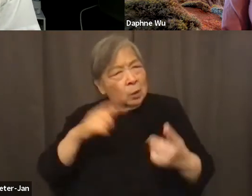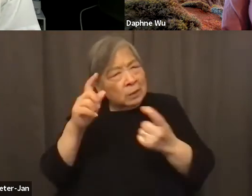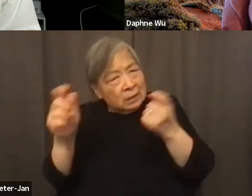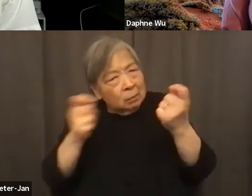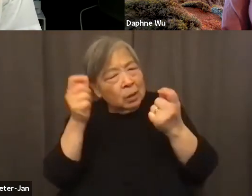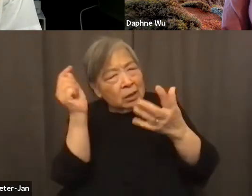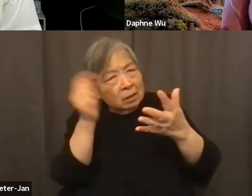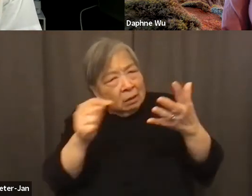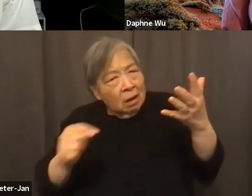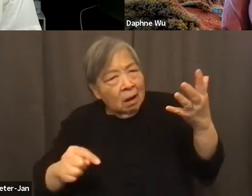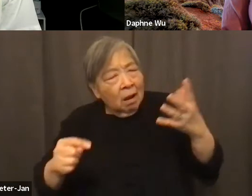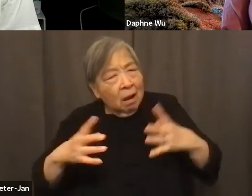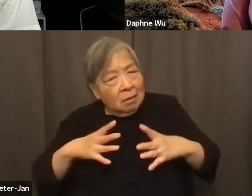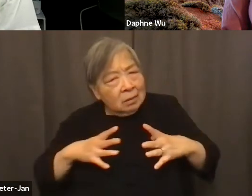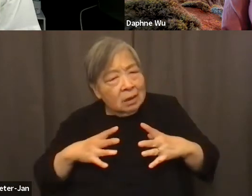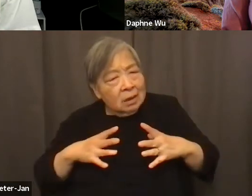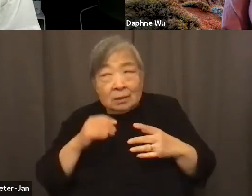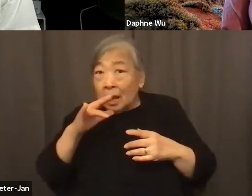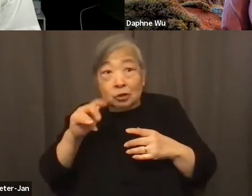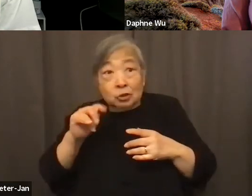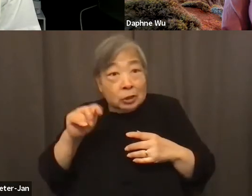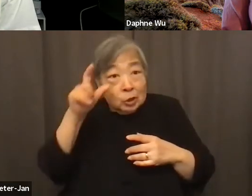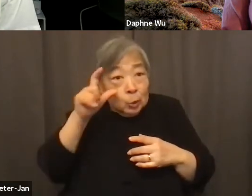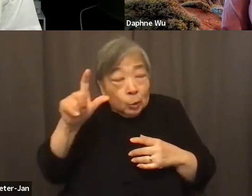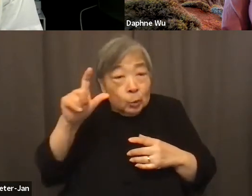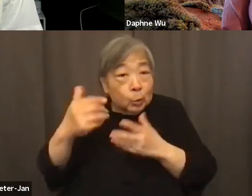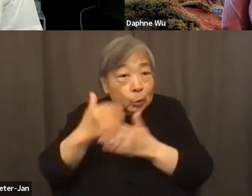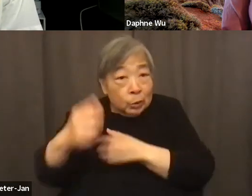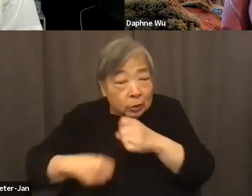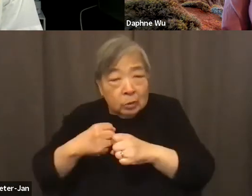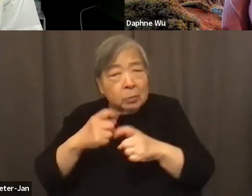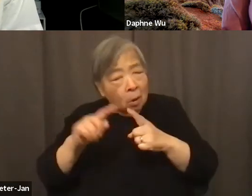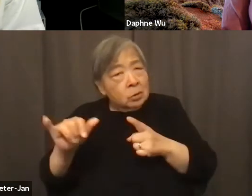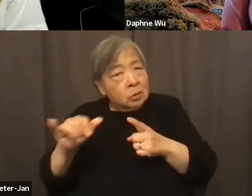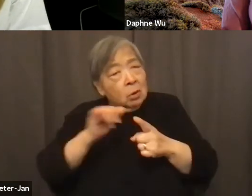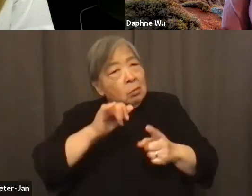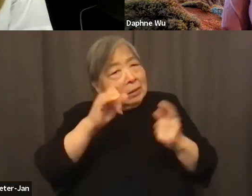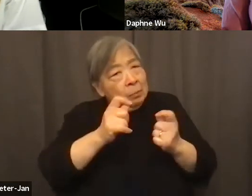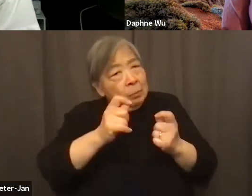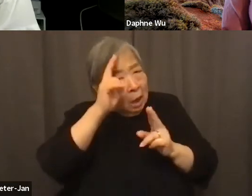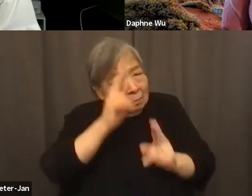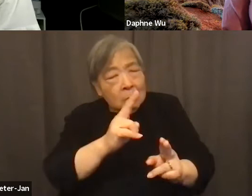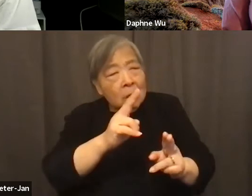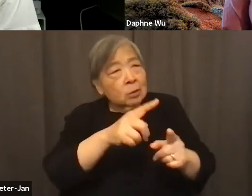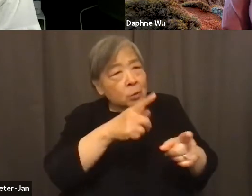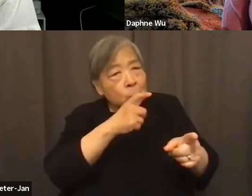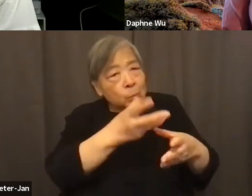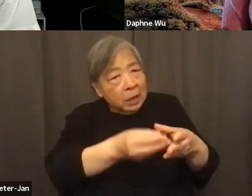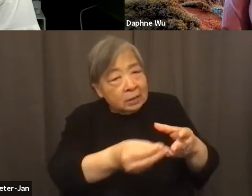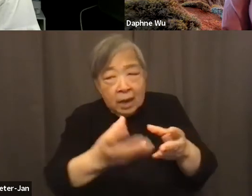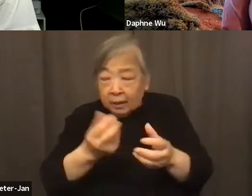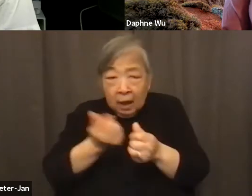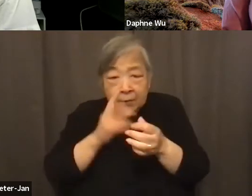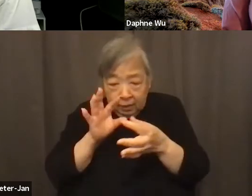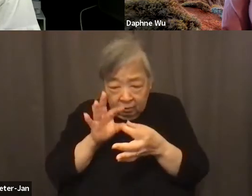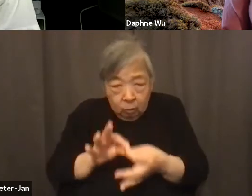Qingming, which, you know, being able to honor those who passed. And also, of course, being rooted in food, like walking